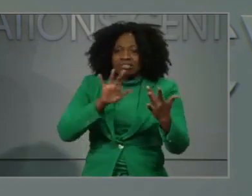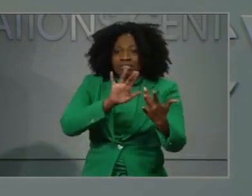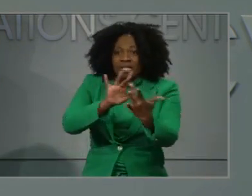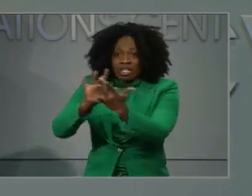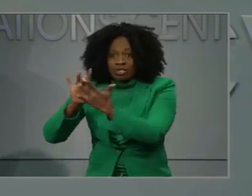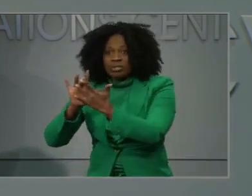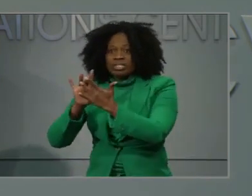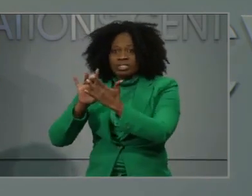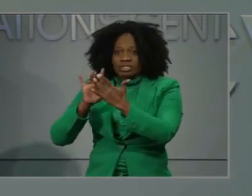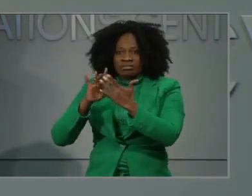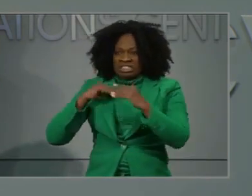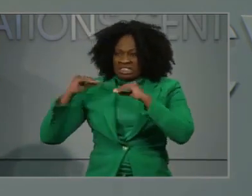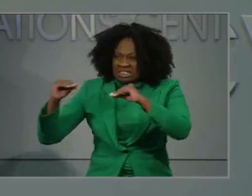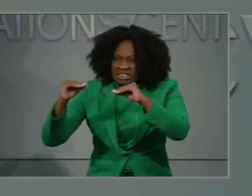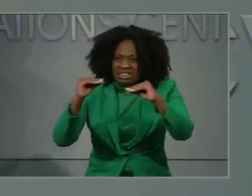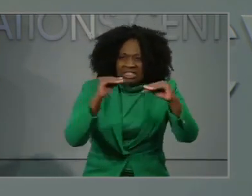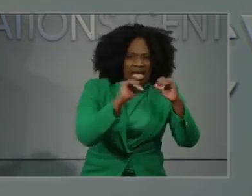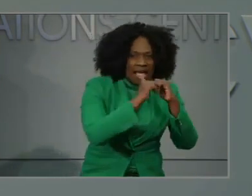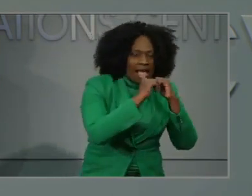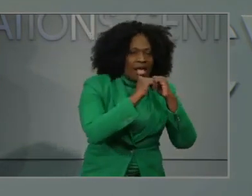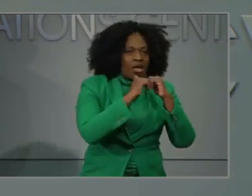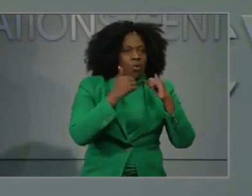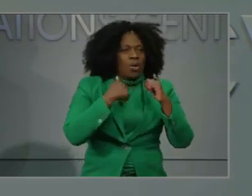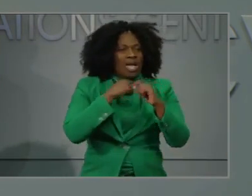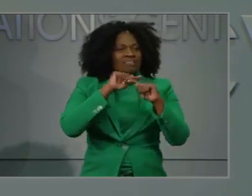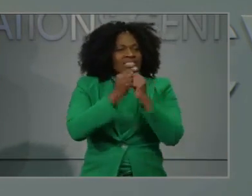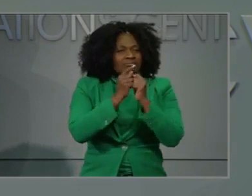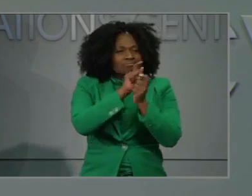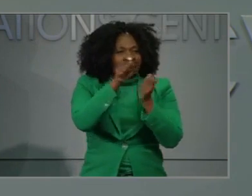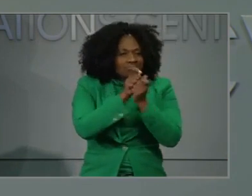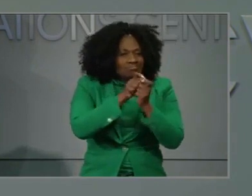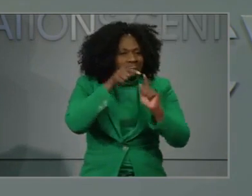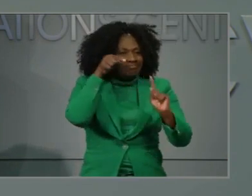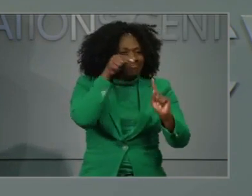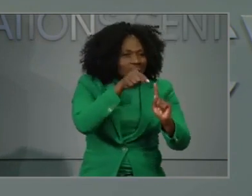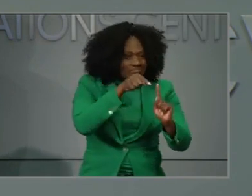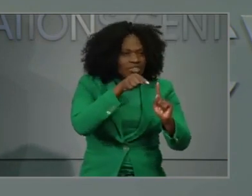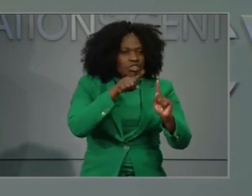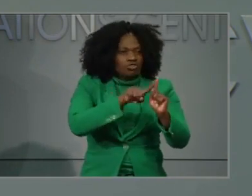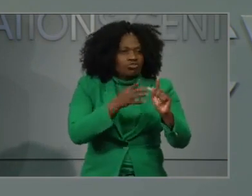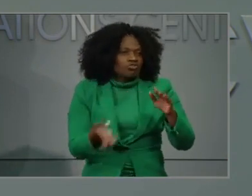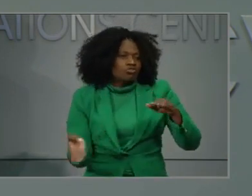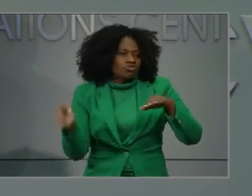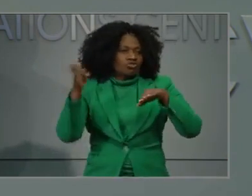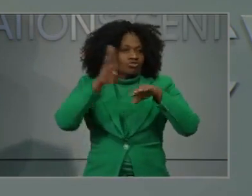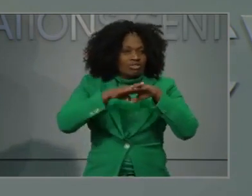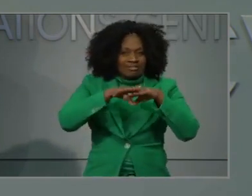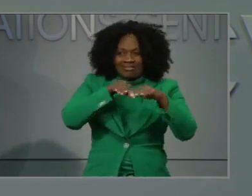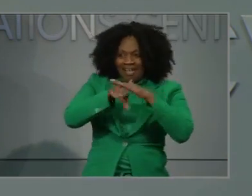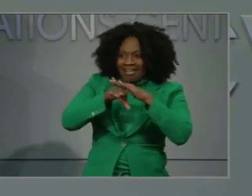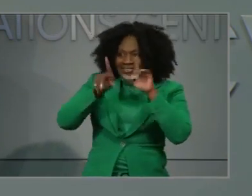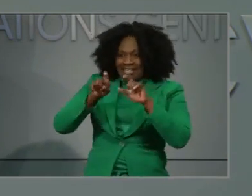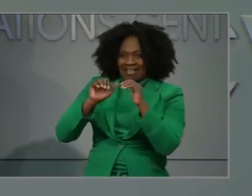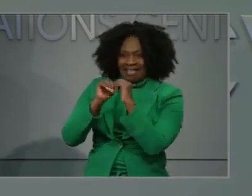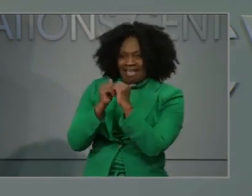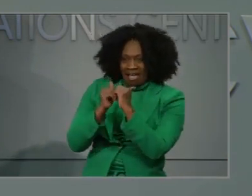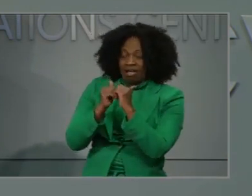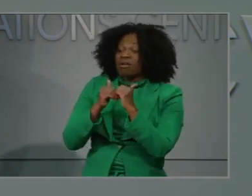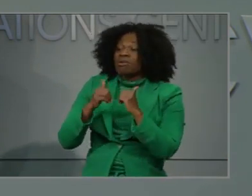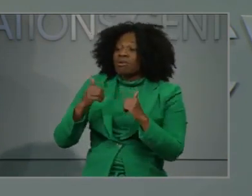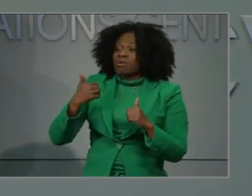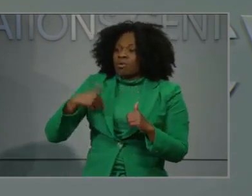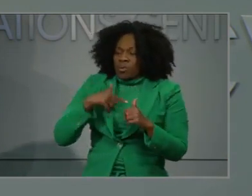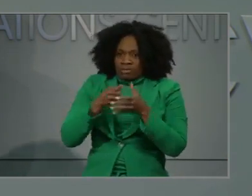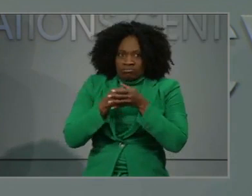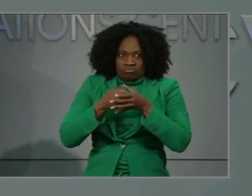efforts, we also have a team focused specifically on increasing access to testing. We know that as we are